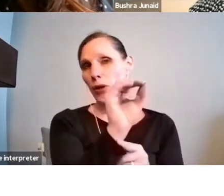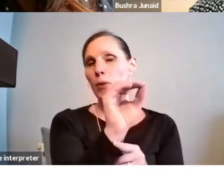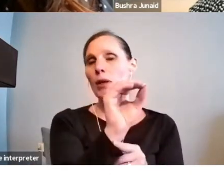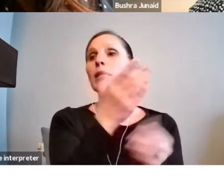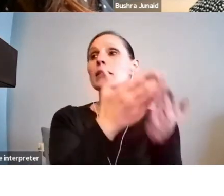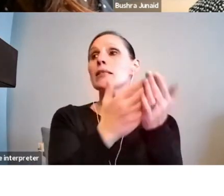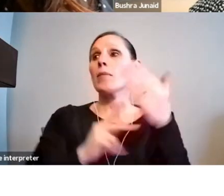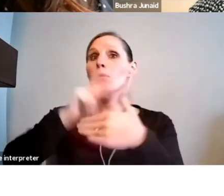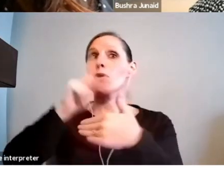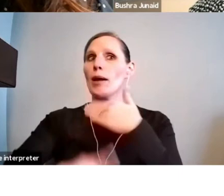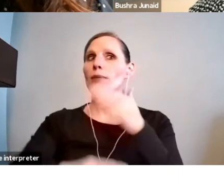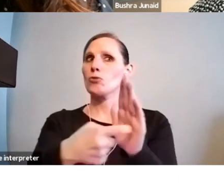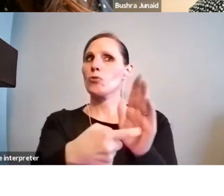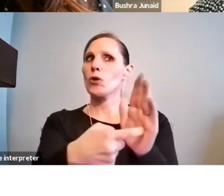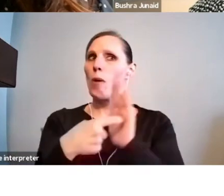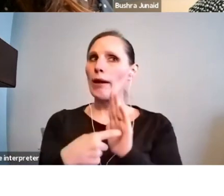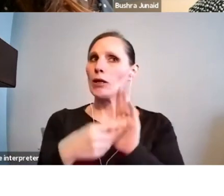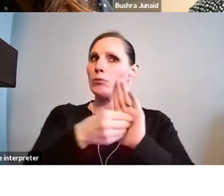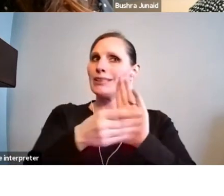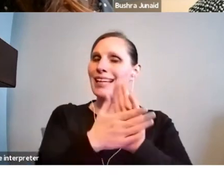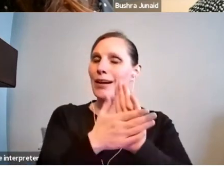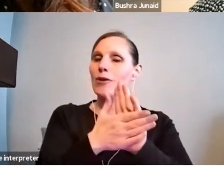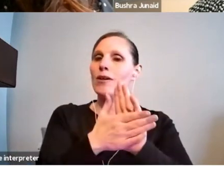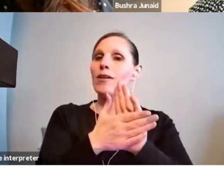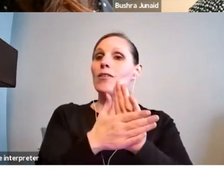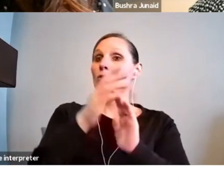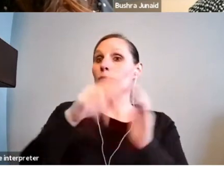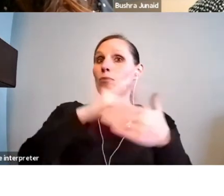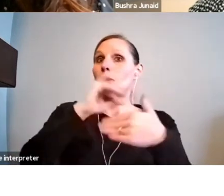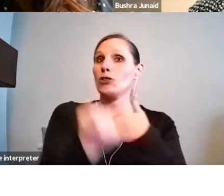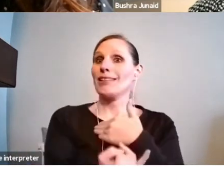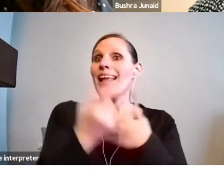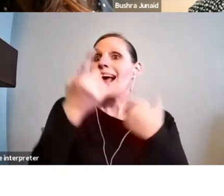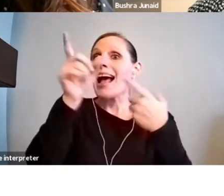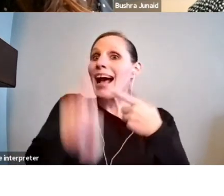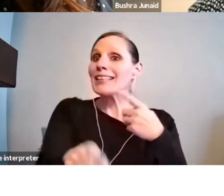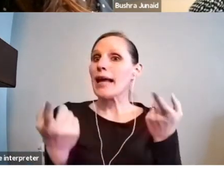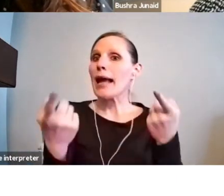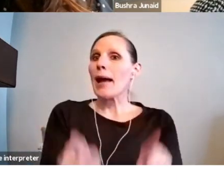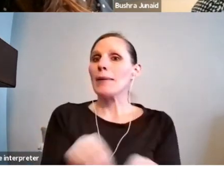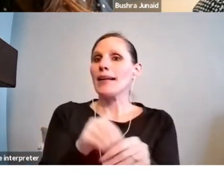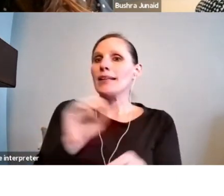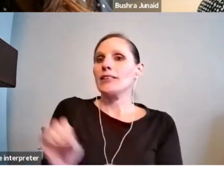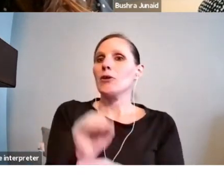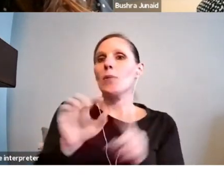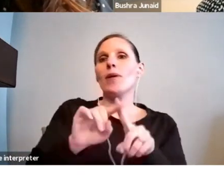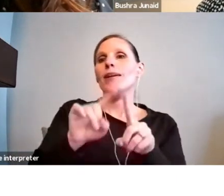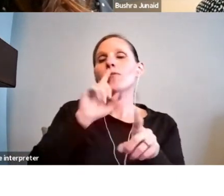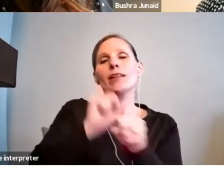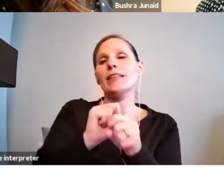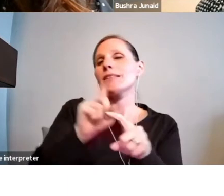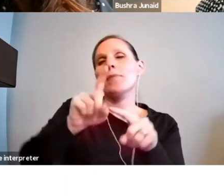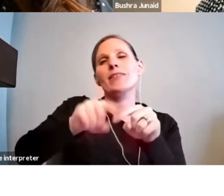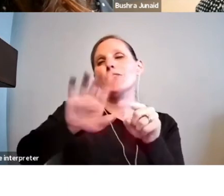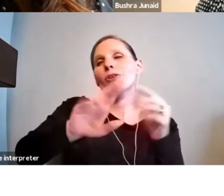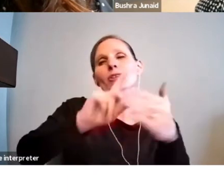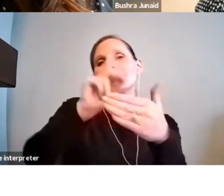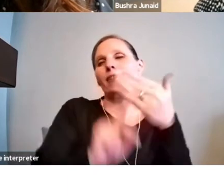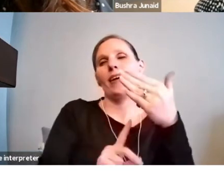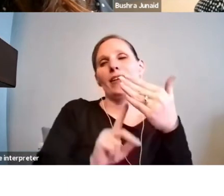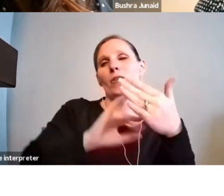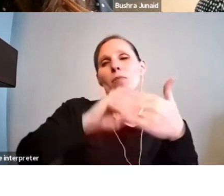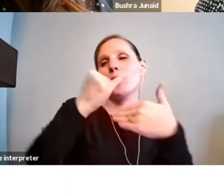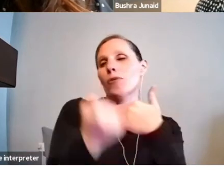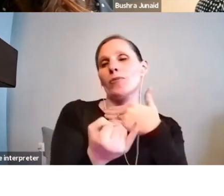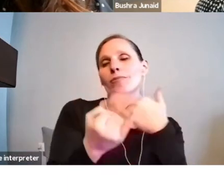the project has to take place in Ontario, but it really depends on the design of the program. And so I